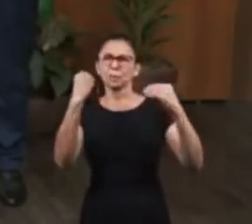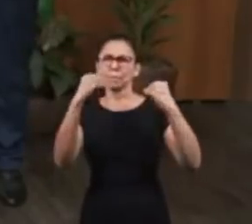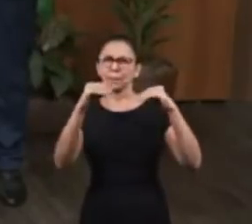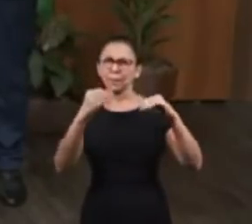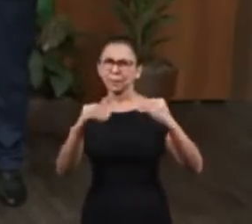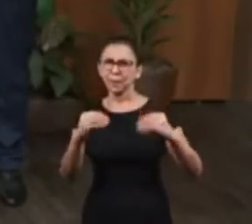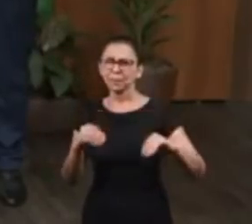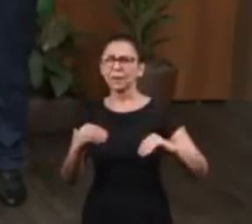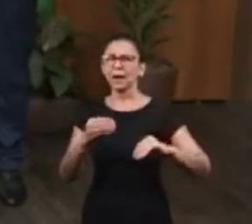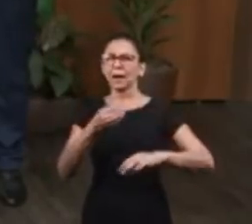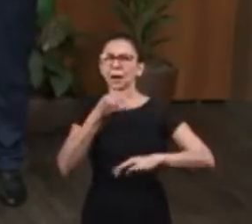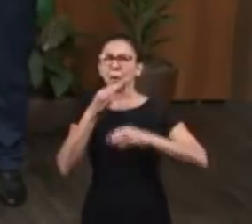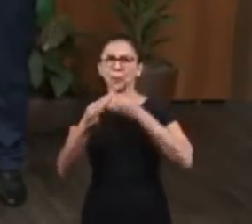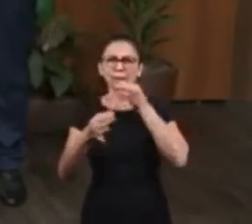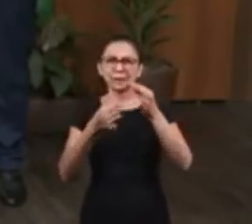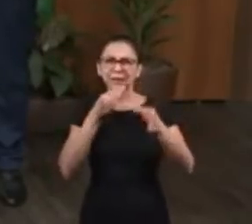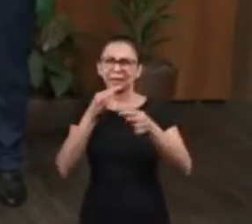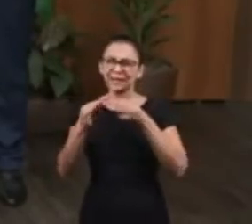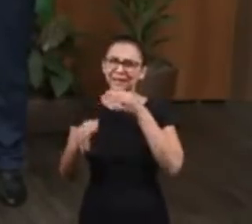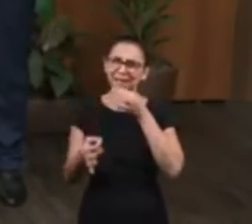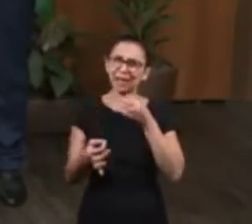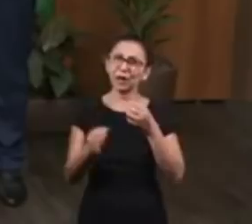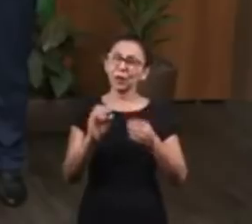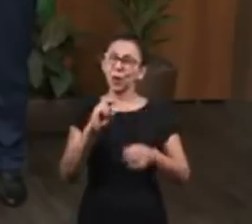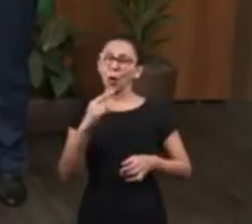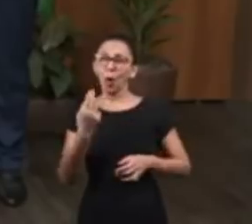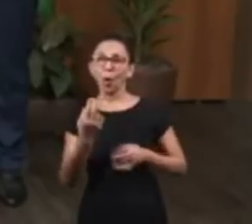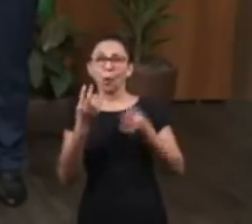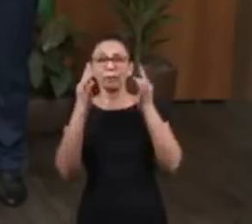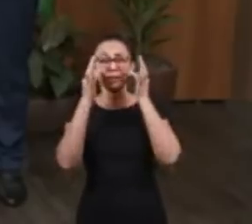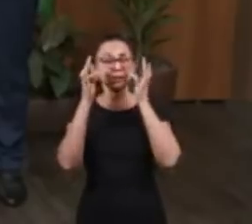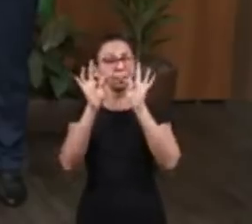us a message, a suggestion, or even a testimony.